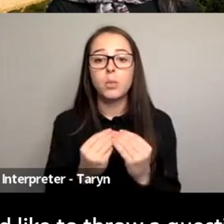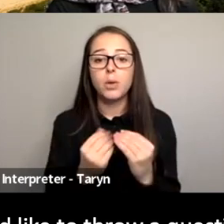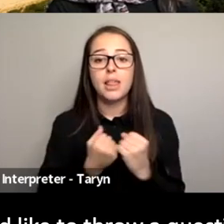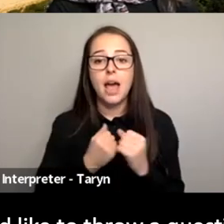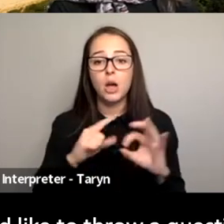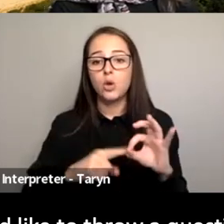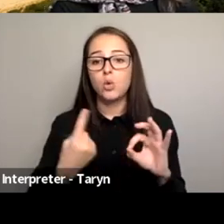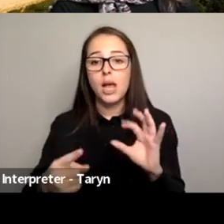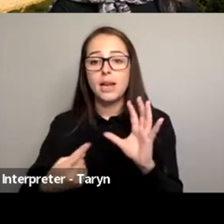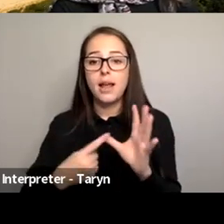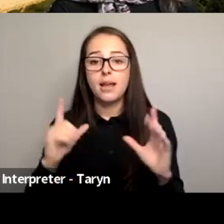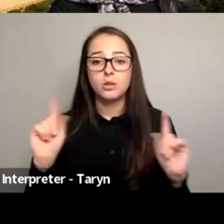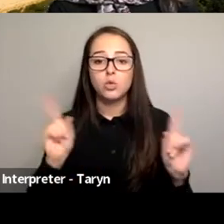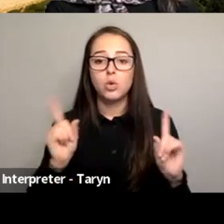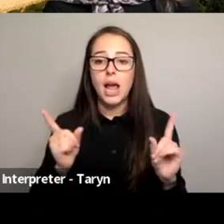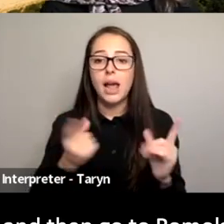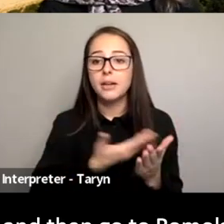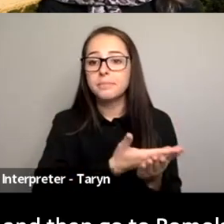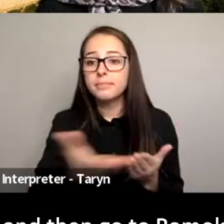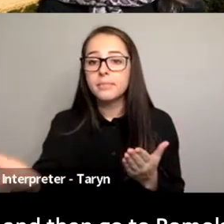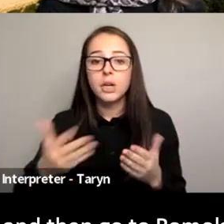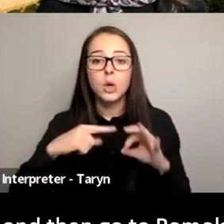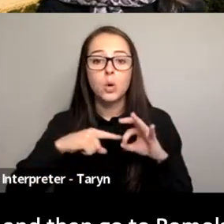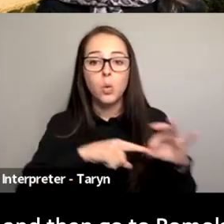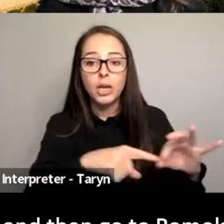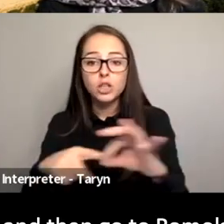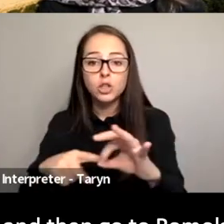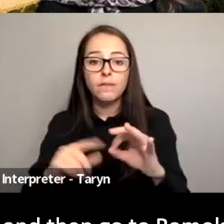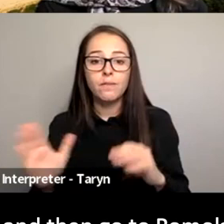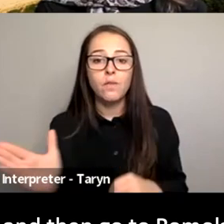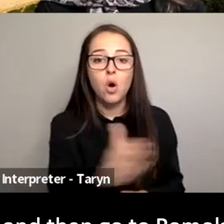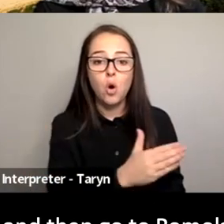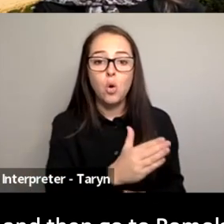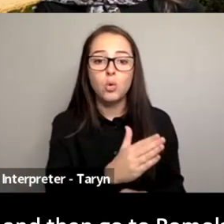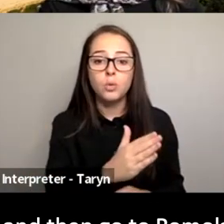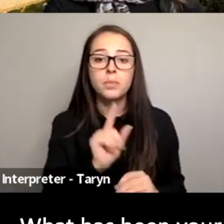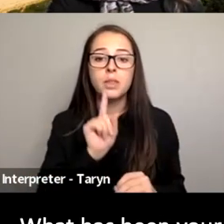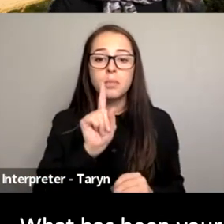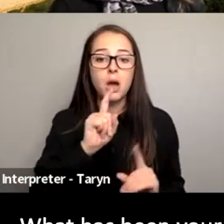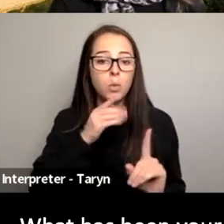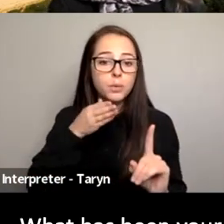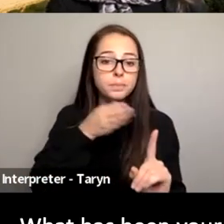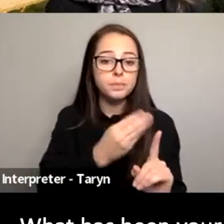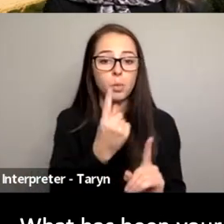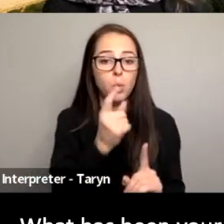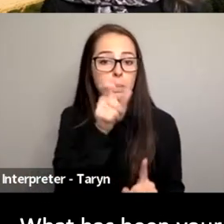question to everyone on the panel. I'll start with Ellie Wasty and then go to Romola, Arman and Chantal. What has been your journey to prevention